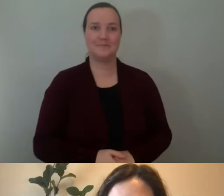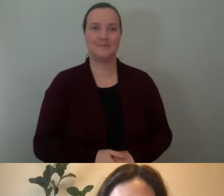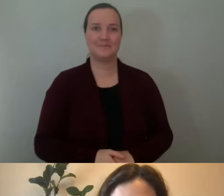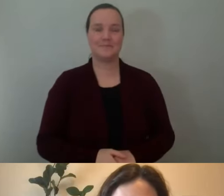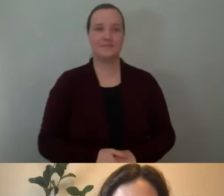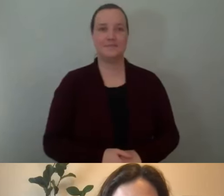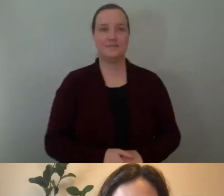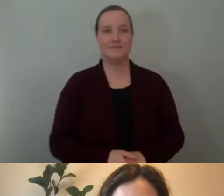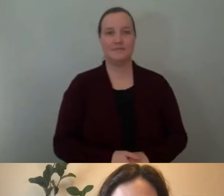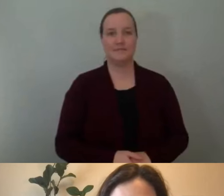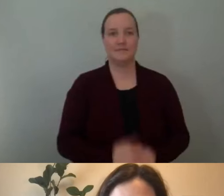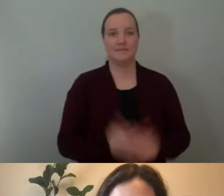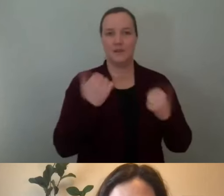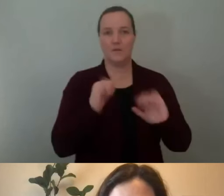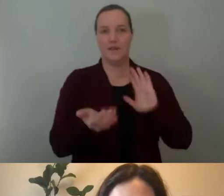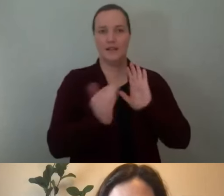Let's try one more time.